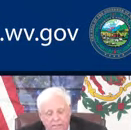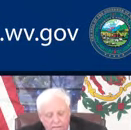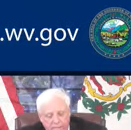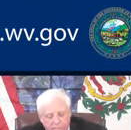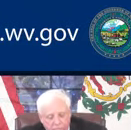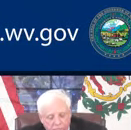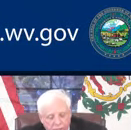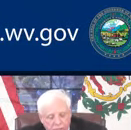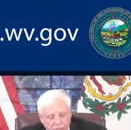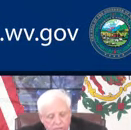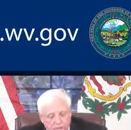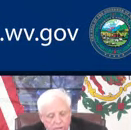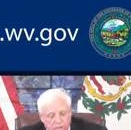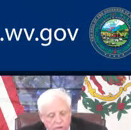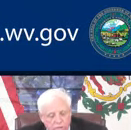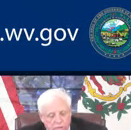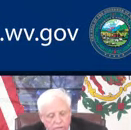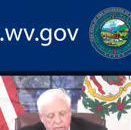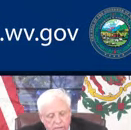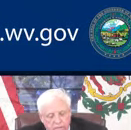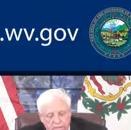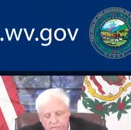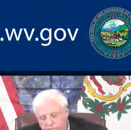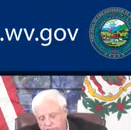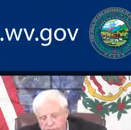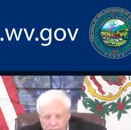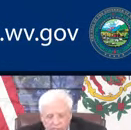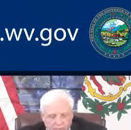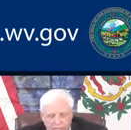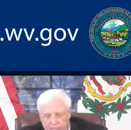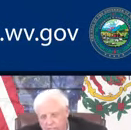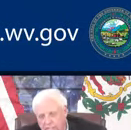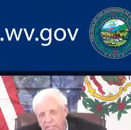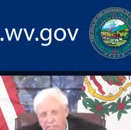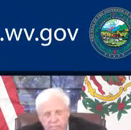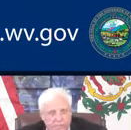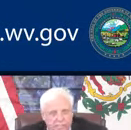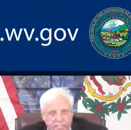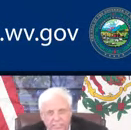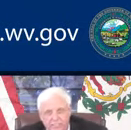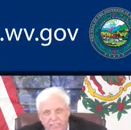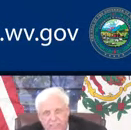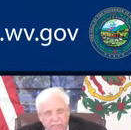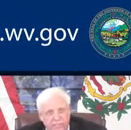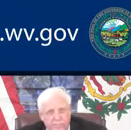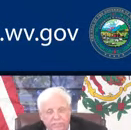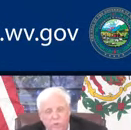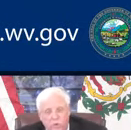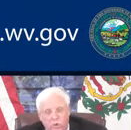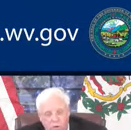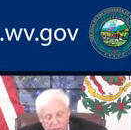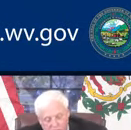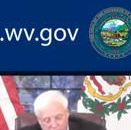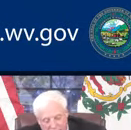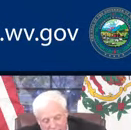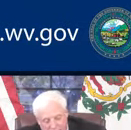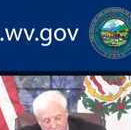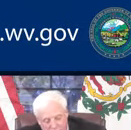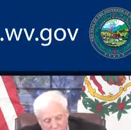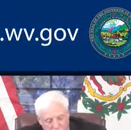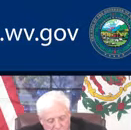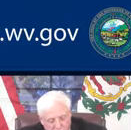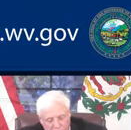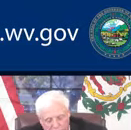Friday. You know, the Thanksgiving holidays and the deer season and everything that's going on has got,